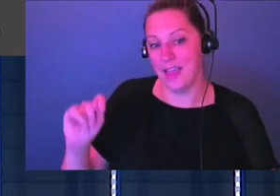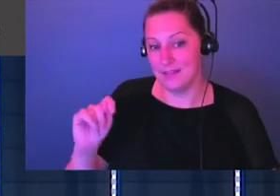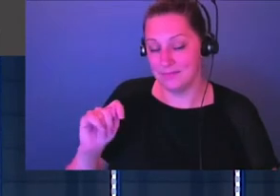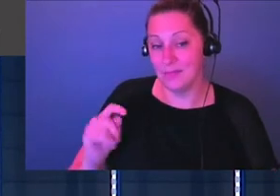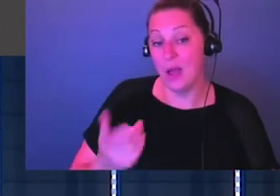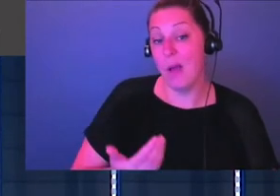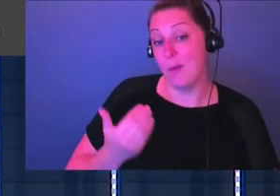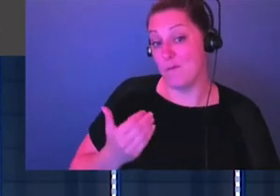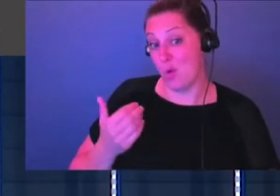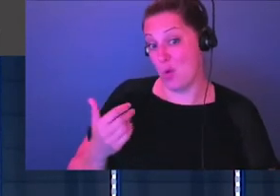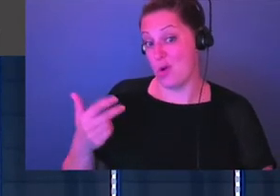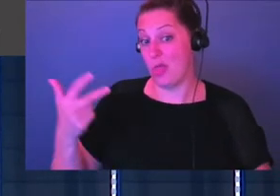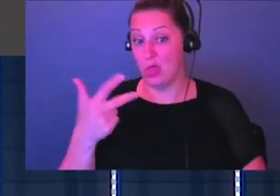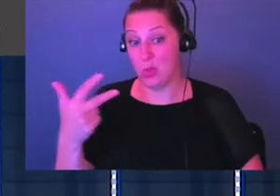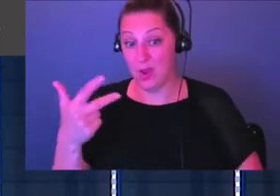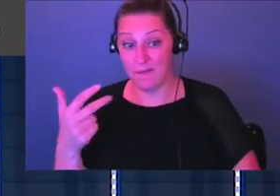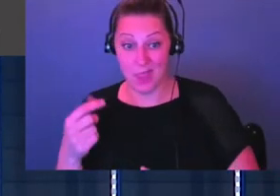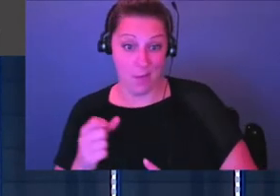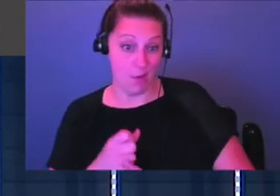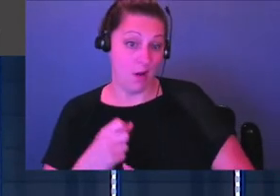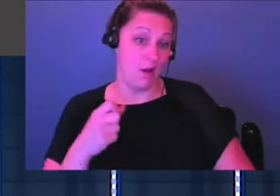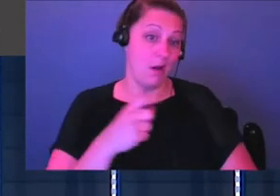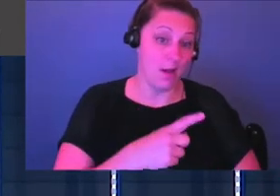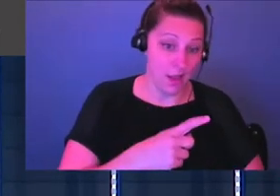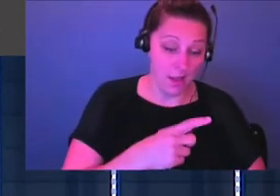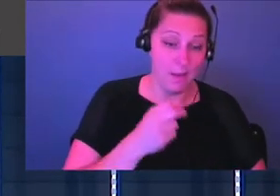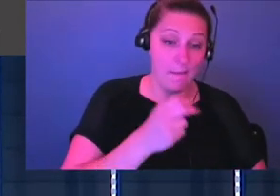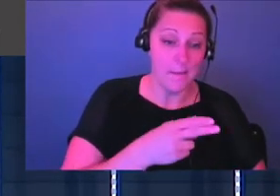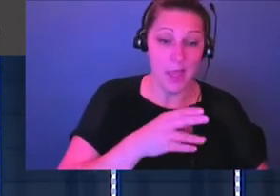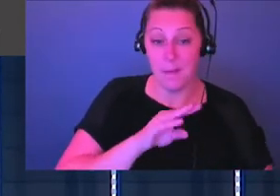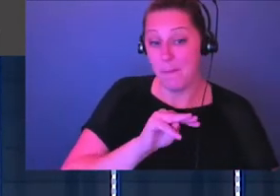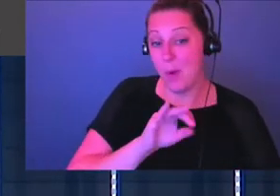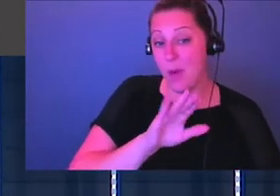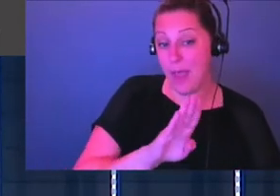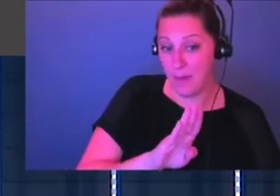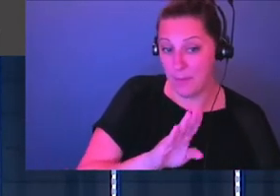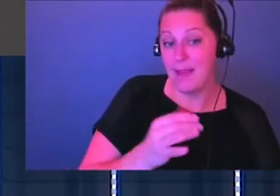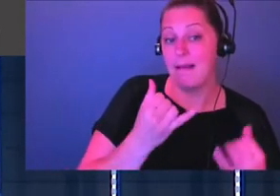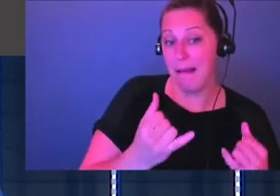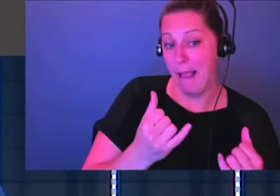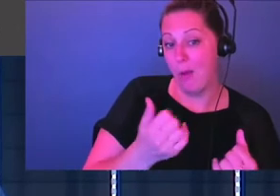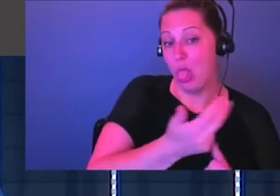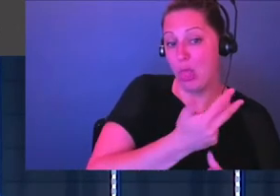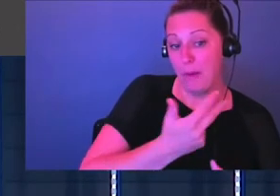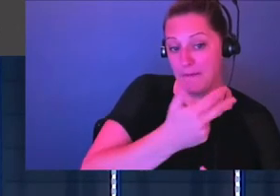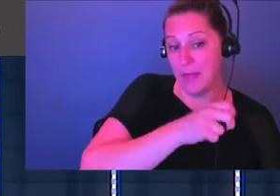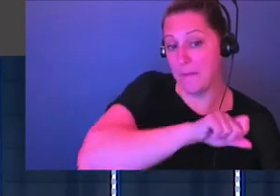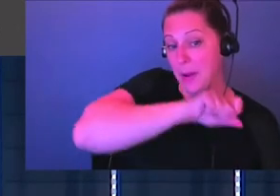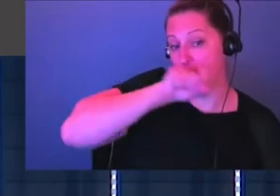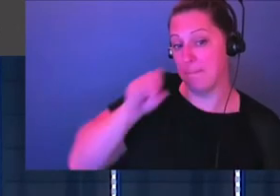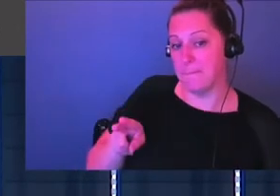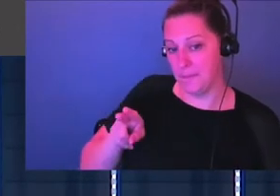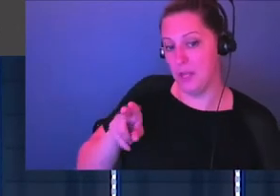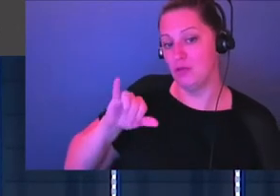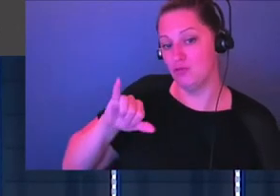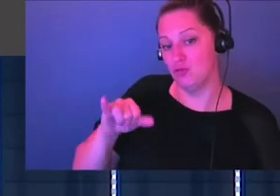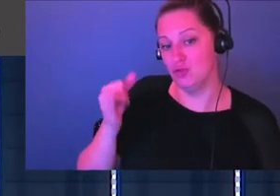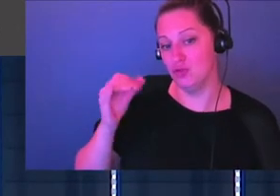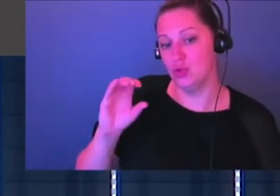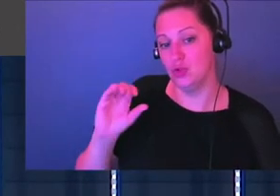He's like, these three kings are like, we're going to beat you up instead. And so they come to fight King Jehoshaphat. And here's what happens. King Jehoshaphat,